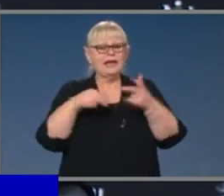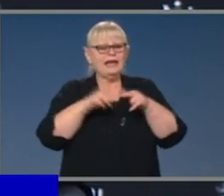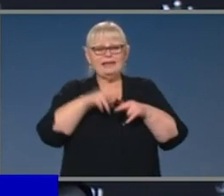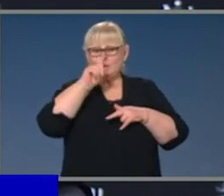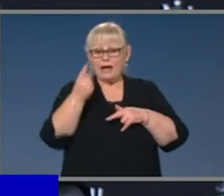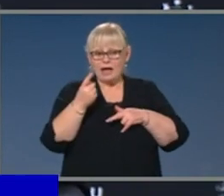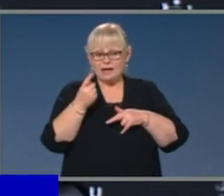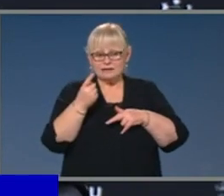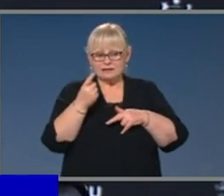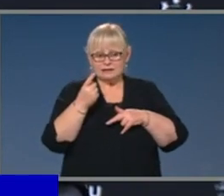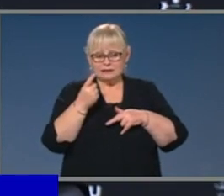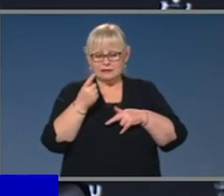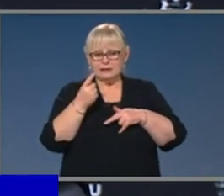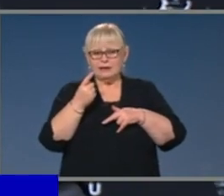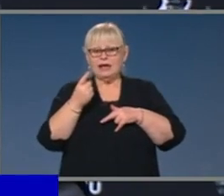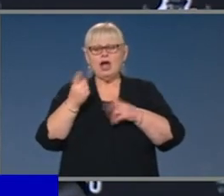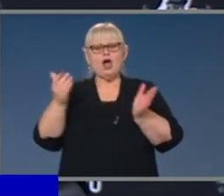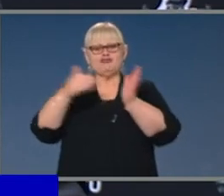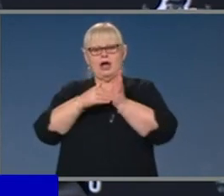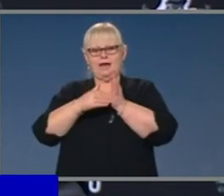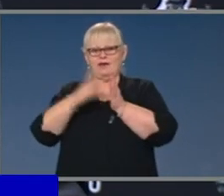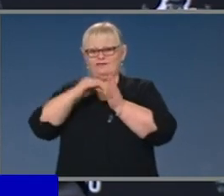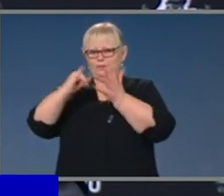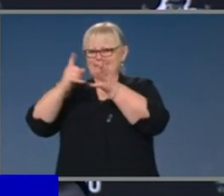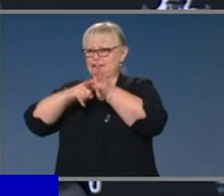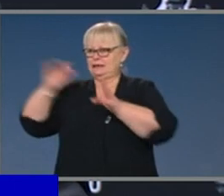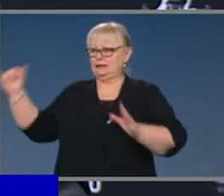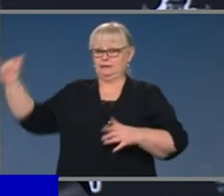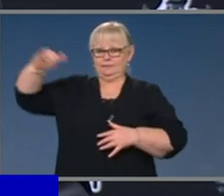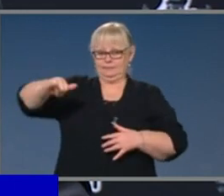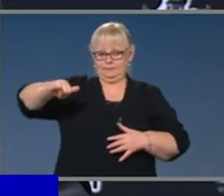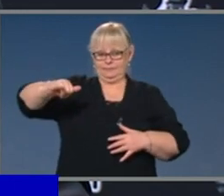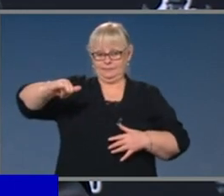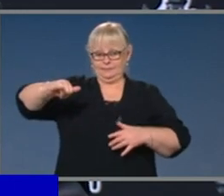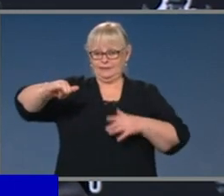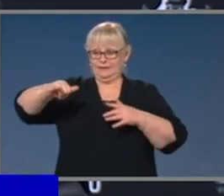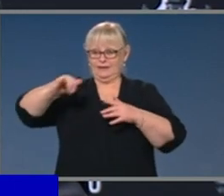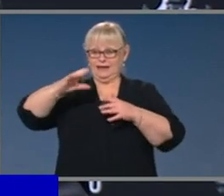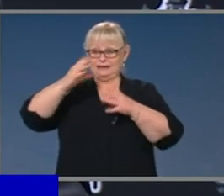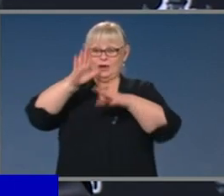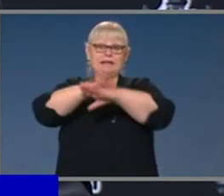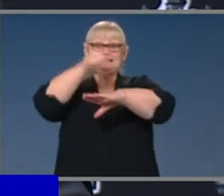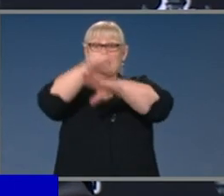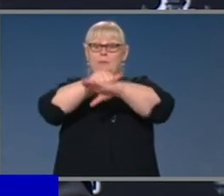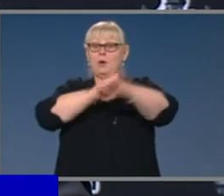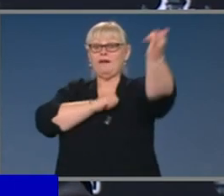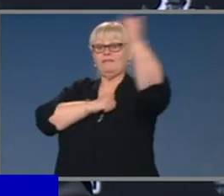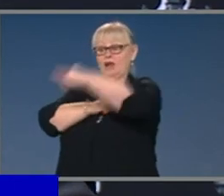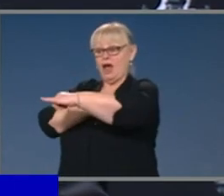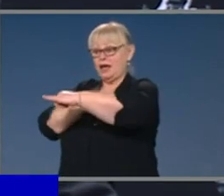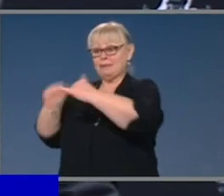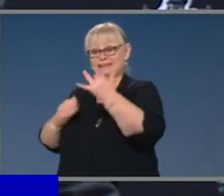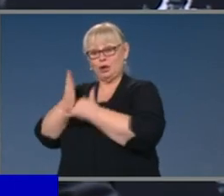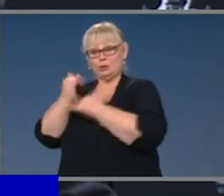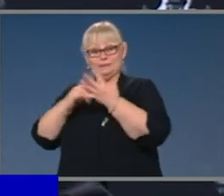come to your state from Sydney, then no-one's coming to your state from Singapore. And so if you want